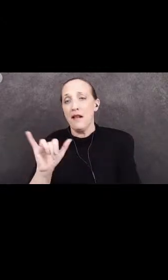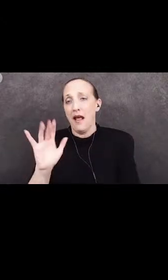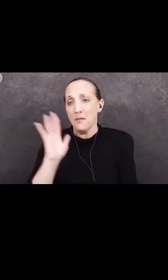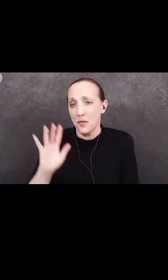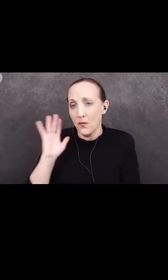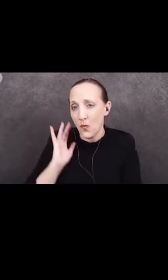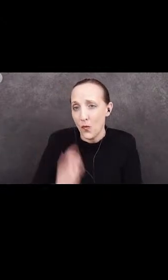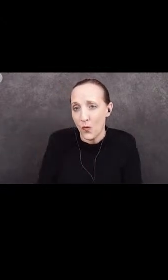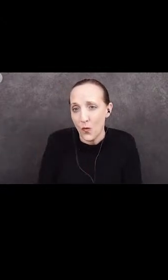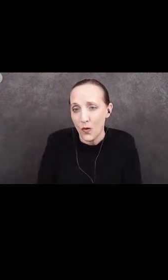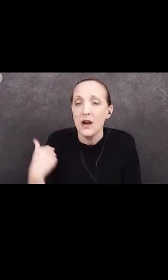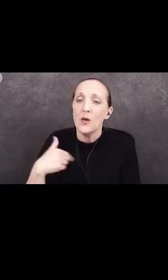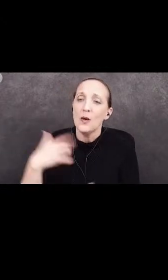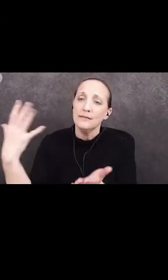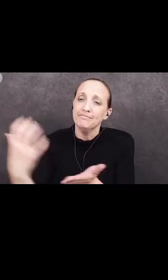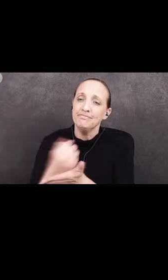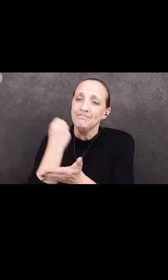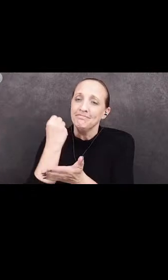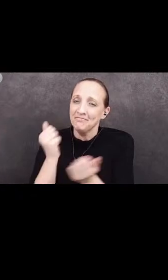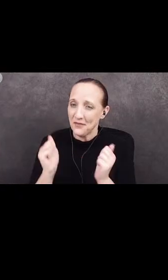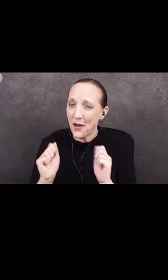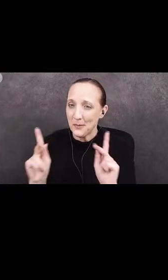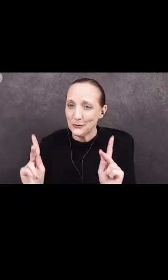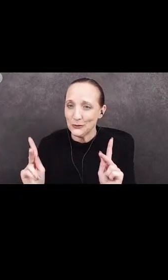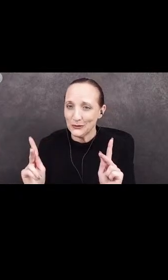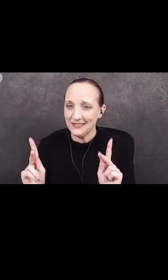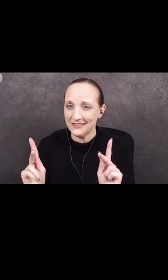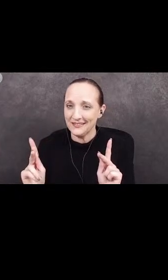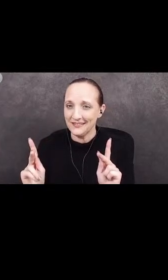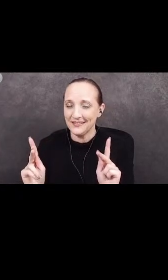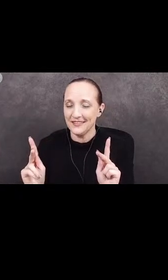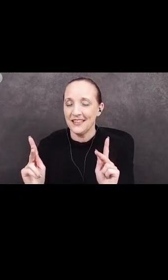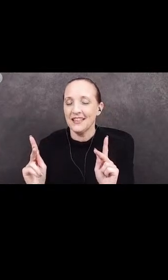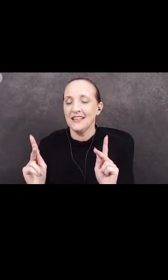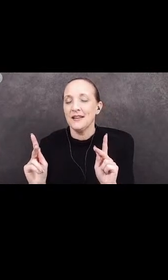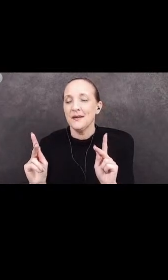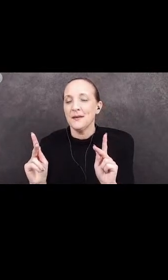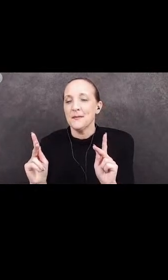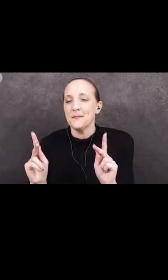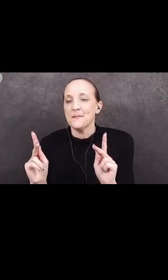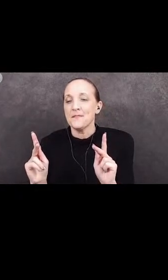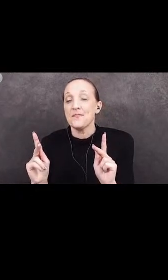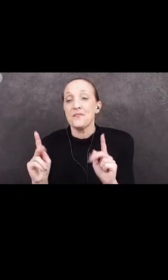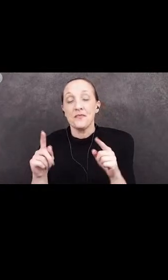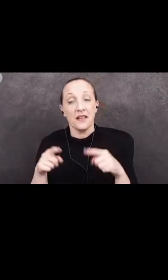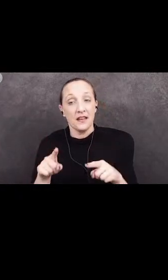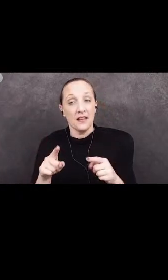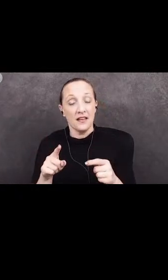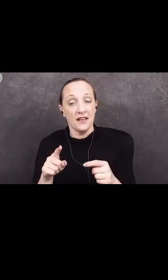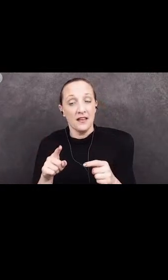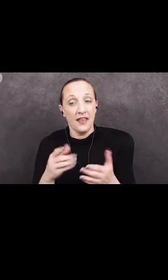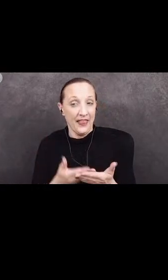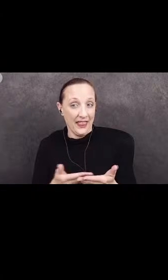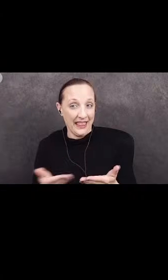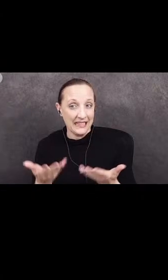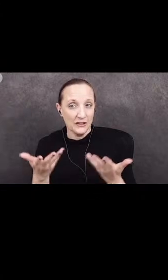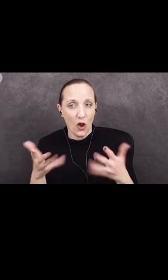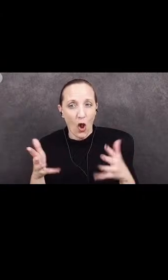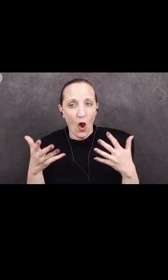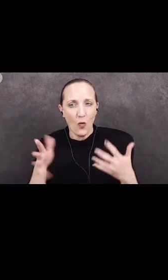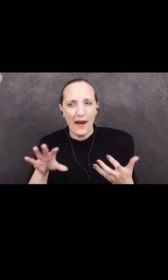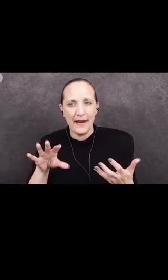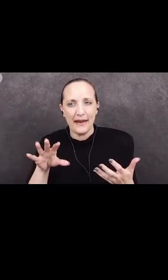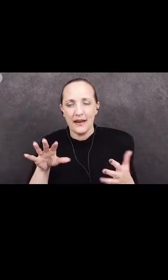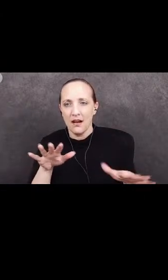We want to take advantage of this opportunity. And as things are already shaken up,